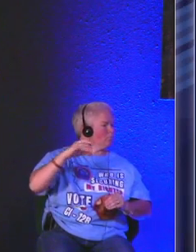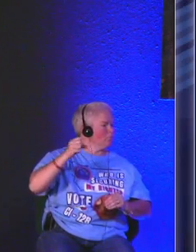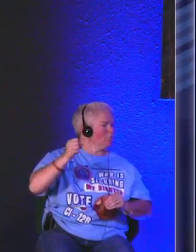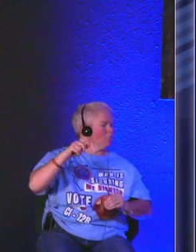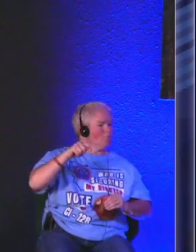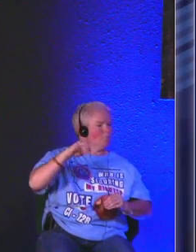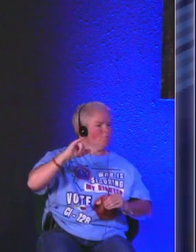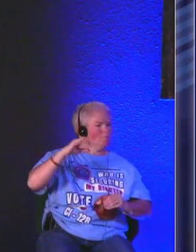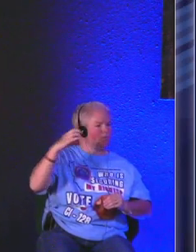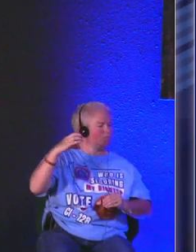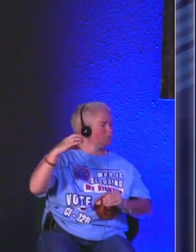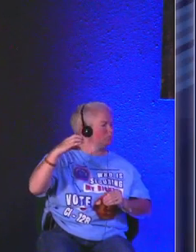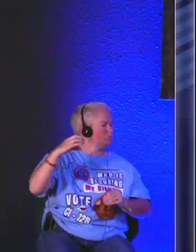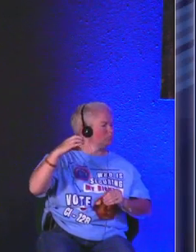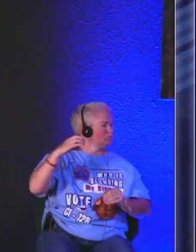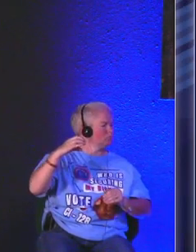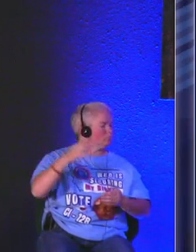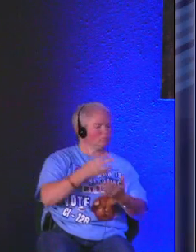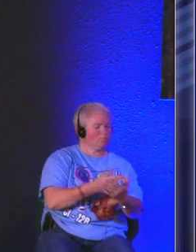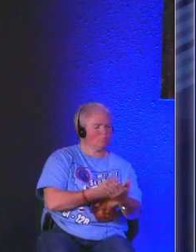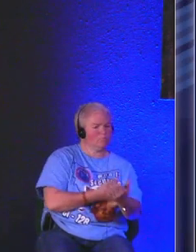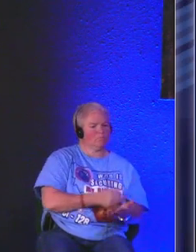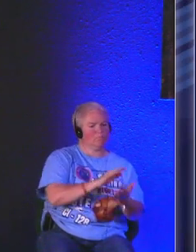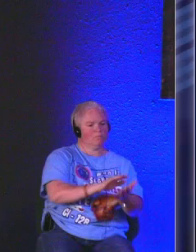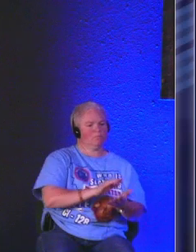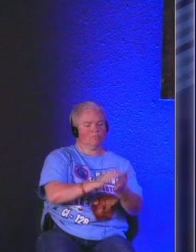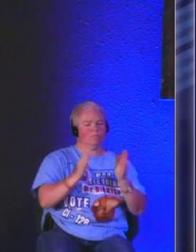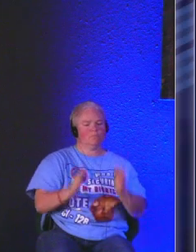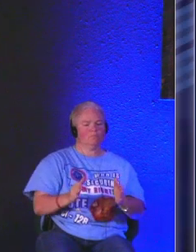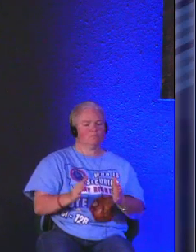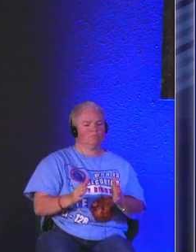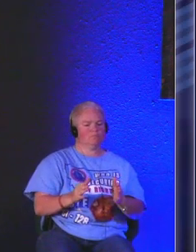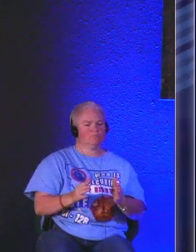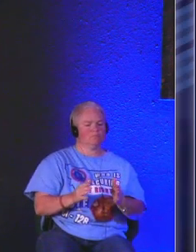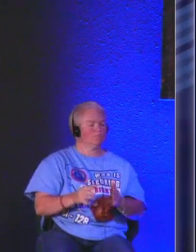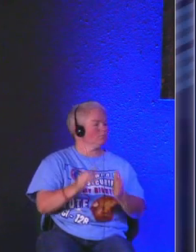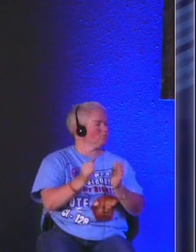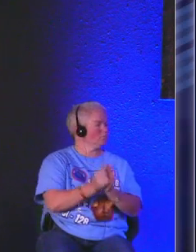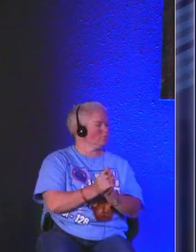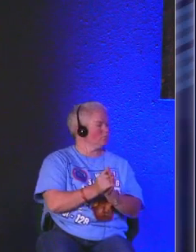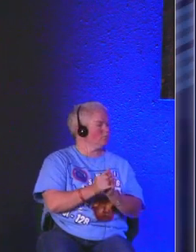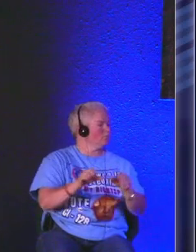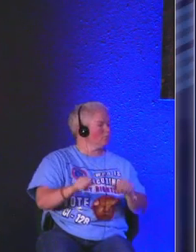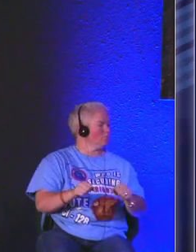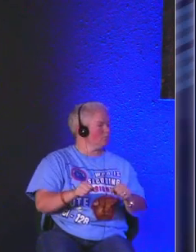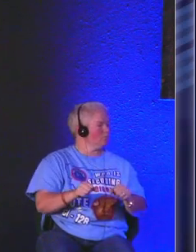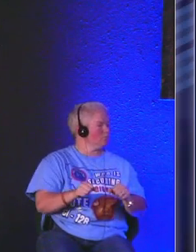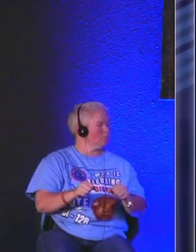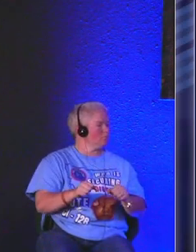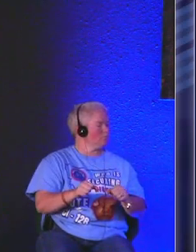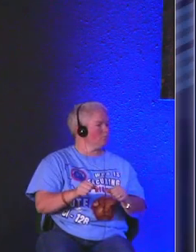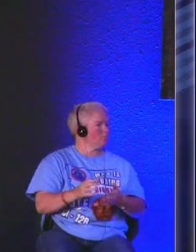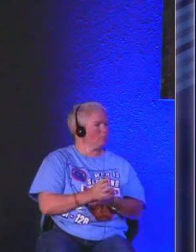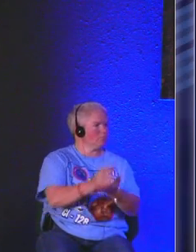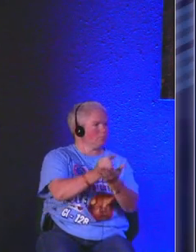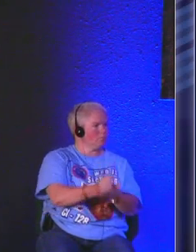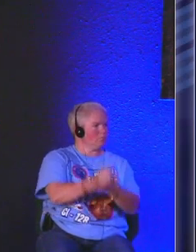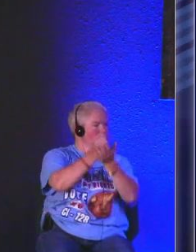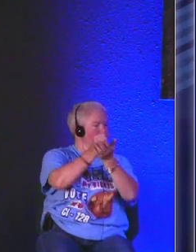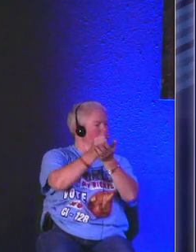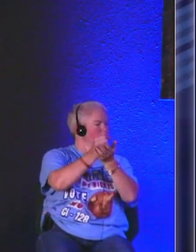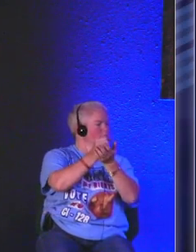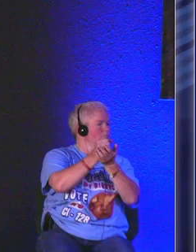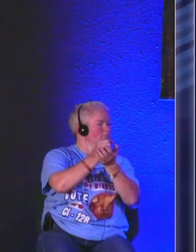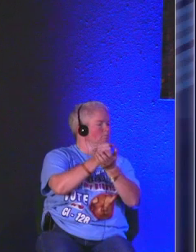it's only the good shepherd that can restore me and according to Psalms 23 he